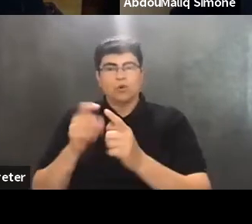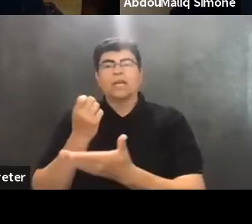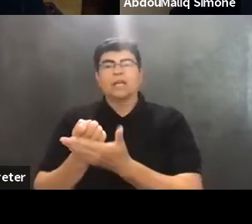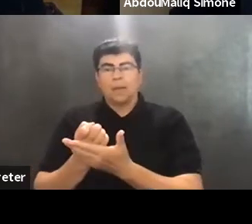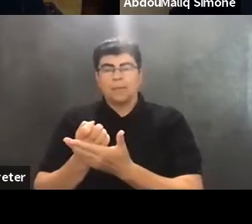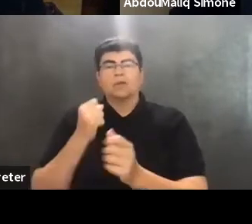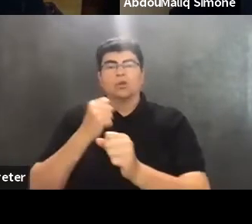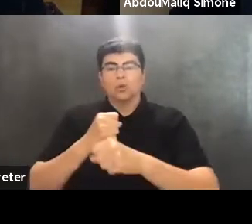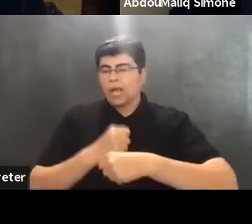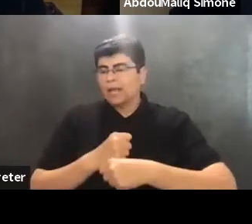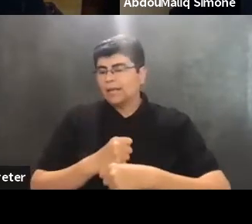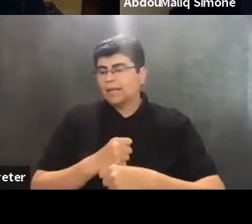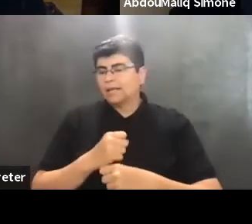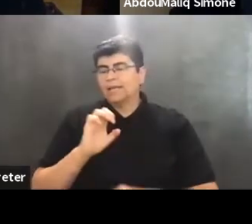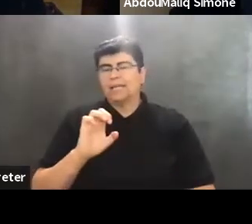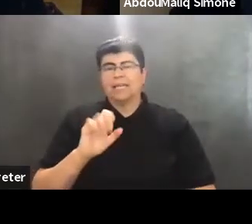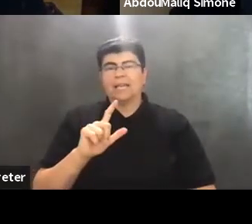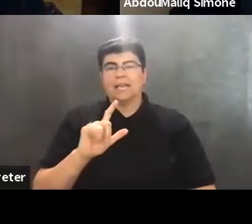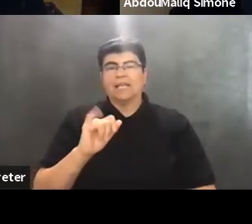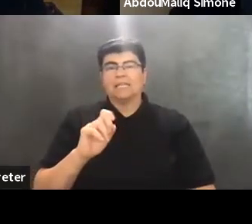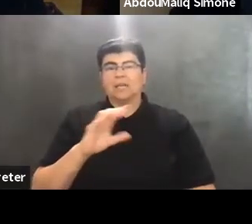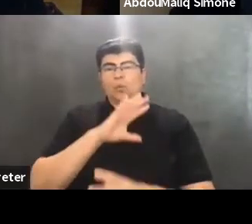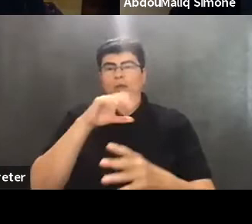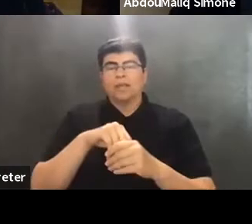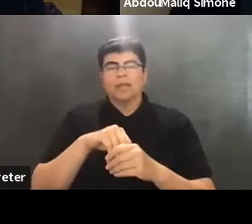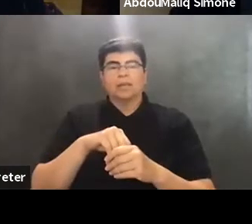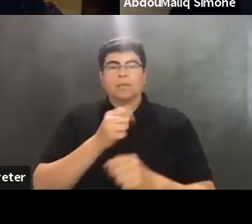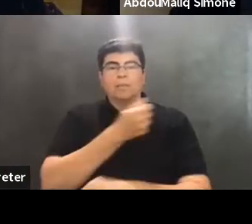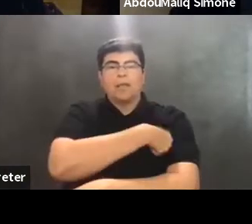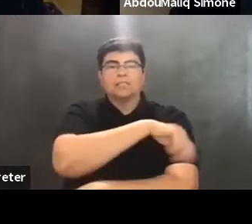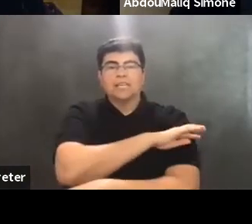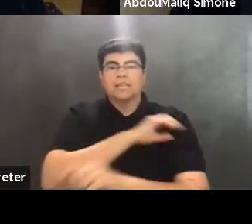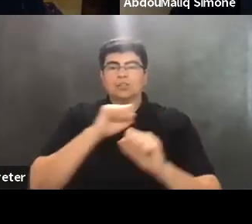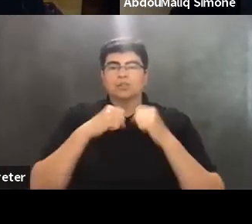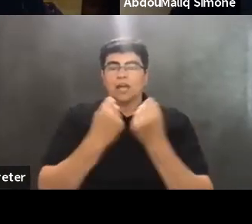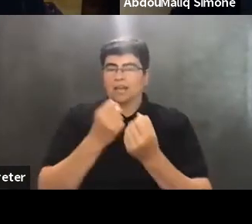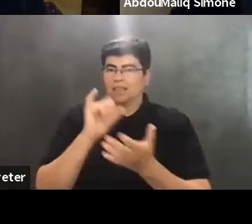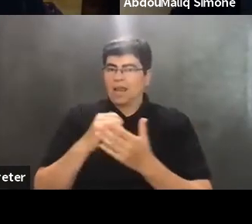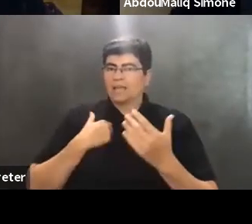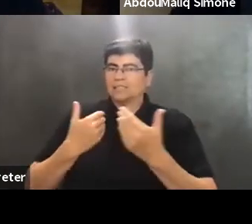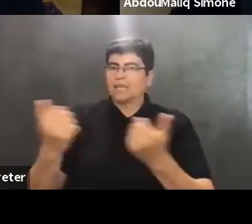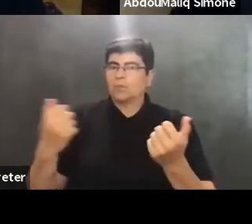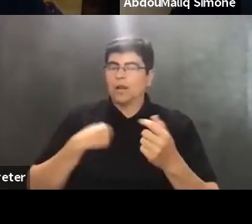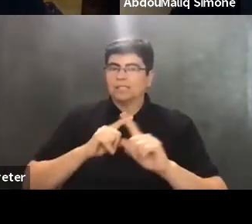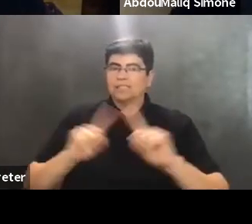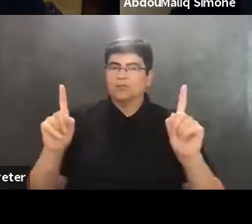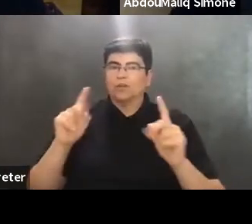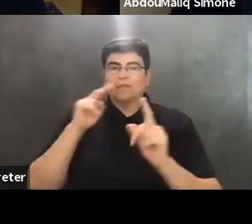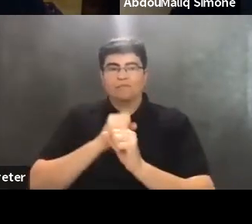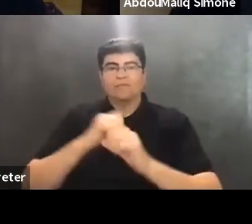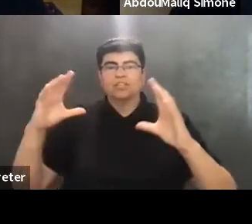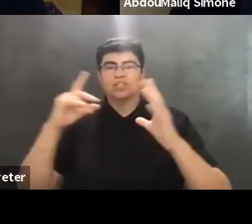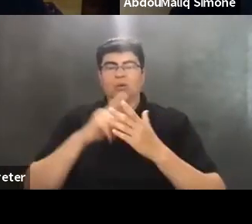created an elite within Palestinian society, an elite that has quite a separate and different vision of what Palestinian